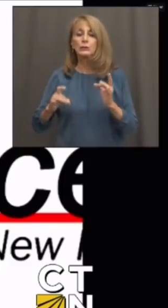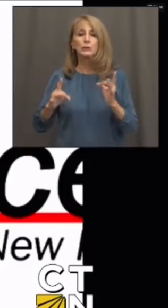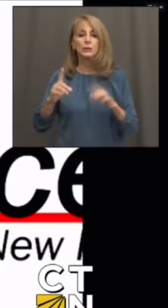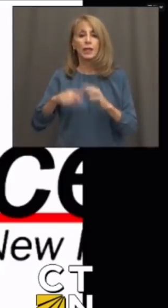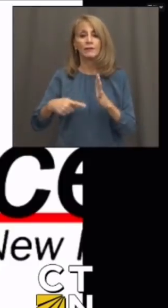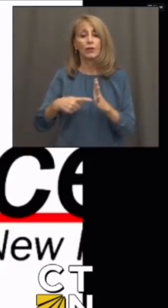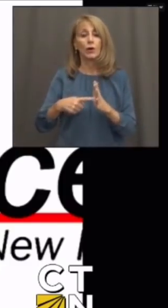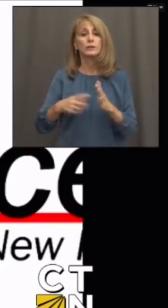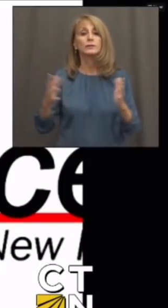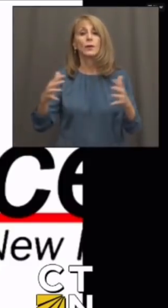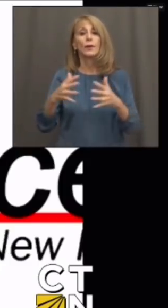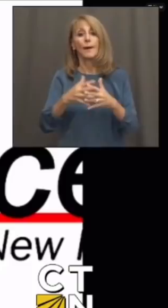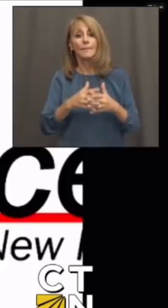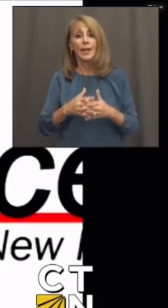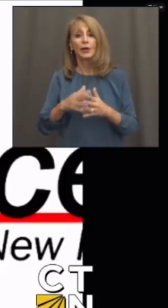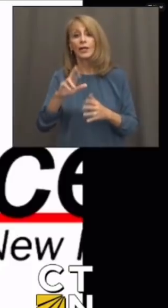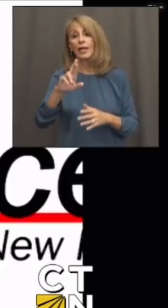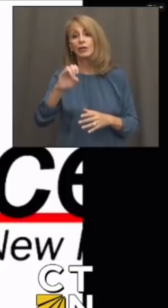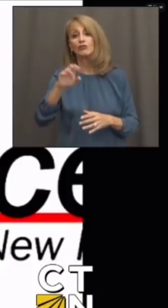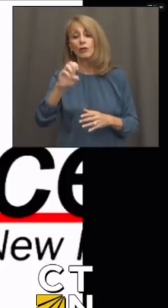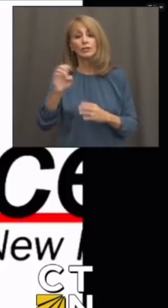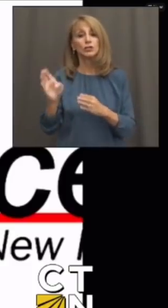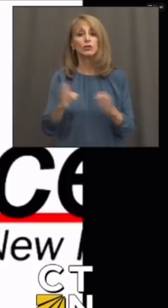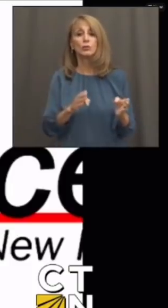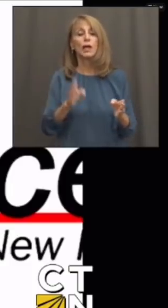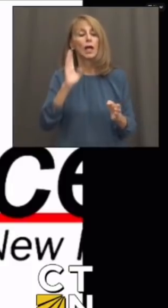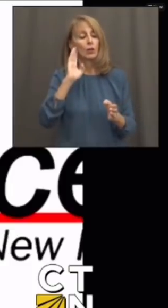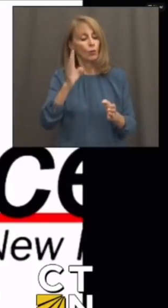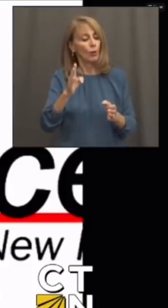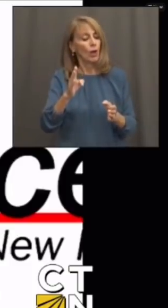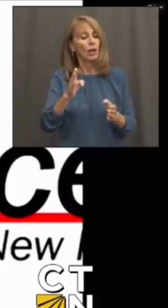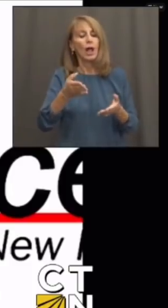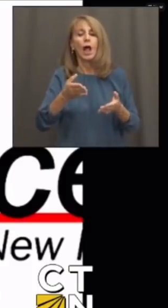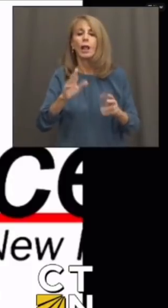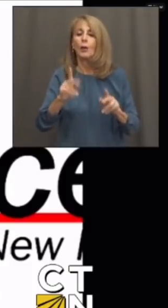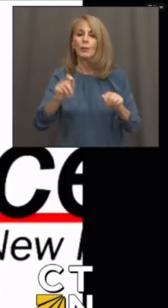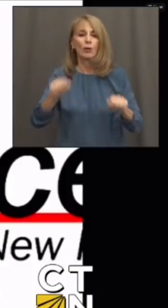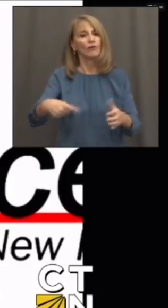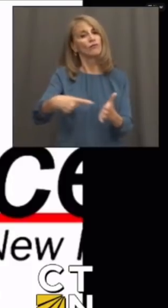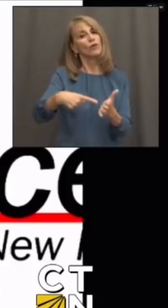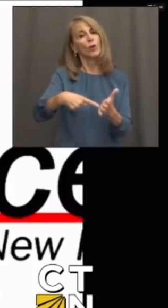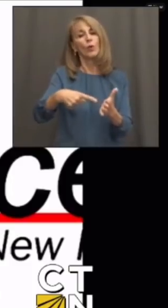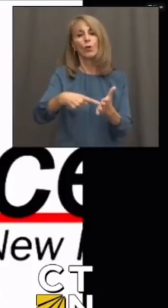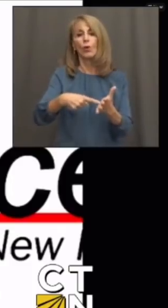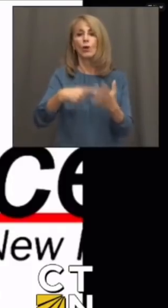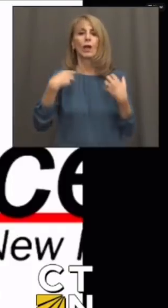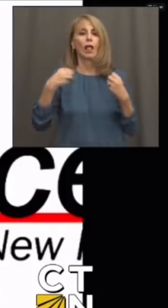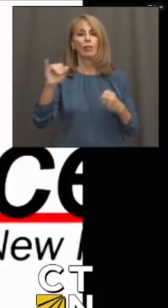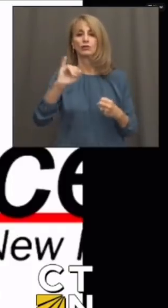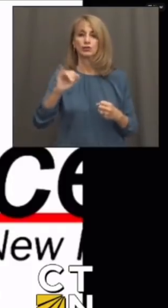American Rescue Plan is really going to make everything more, health care more affordable for all the residents of Connecticut.